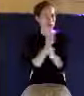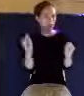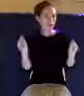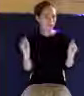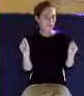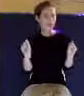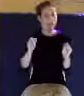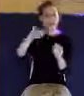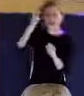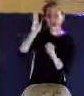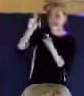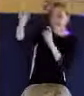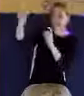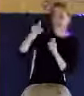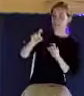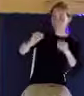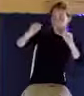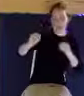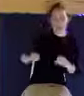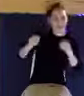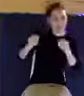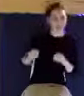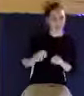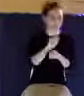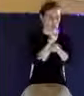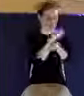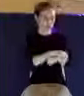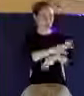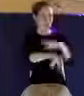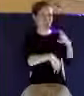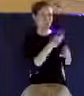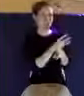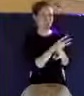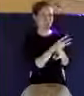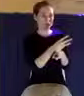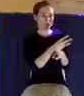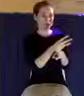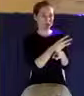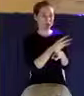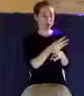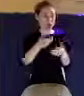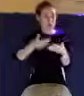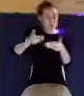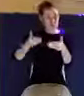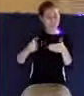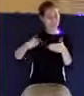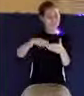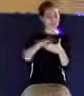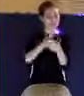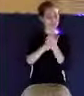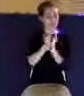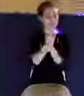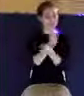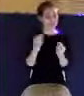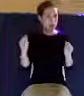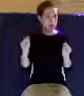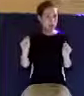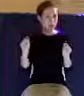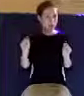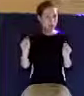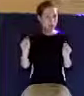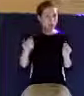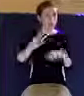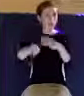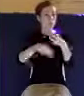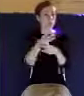ability to overcome the world and its fallenness. Whereas before we were saved, the world was constantly pulling us in.